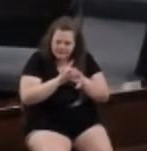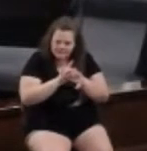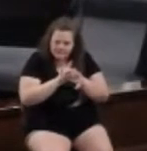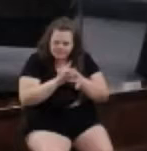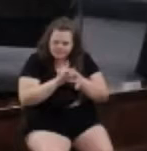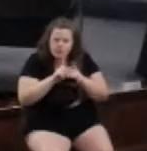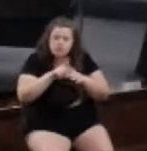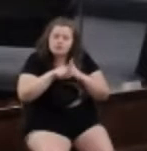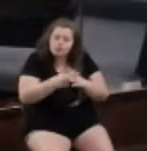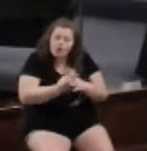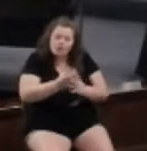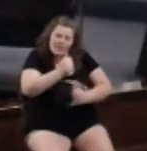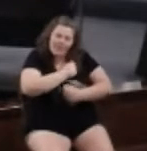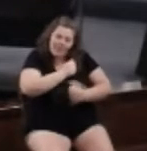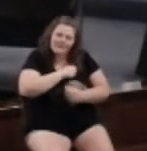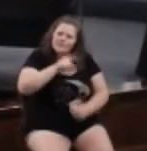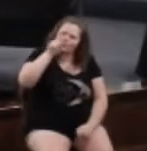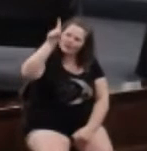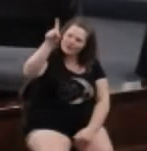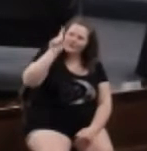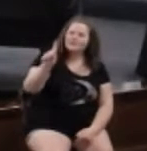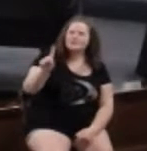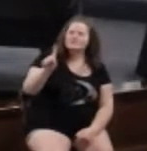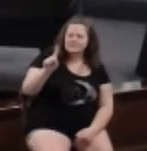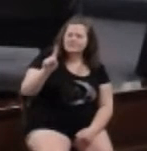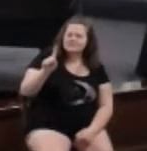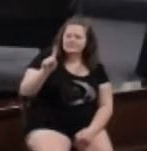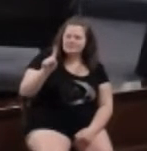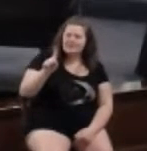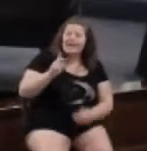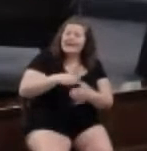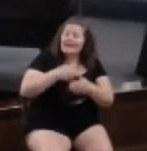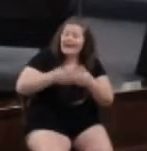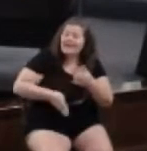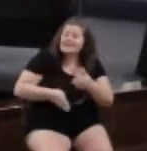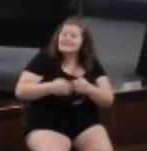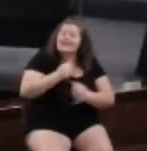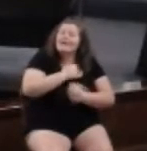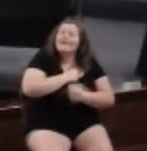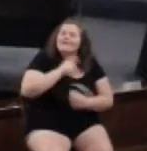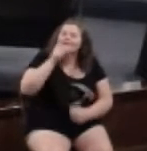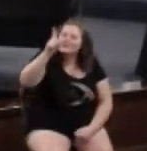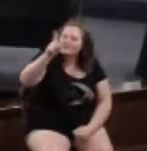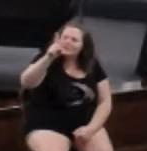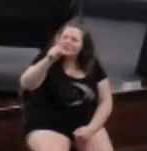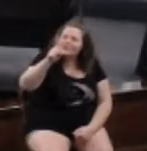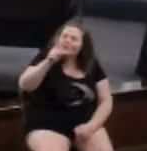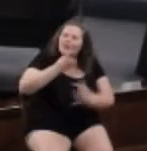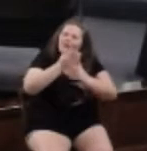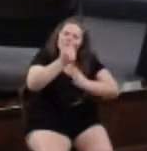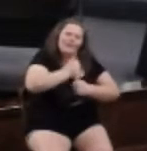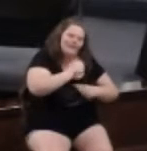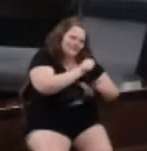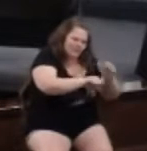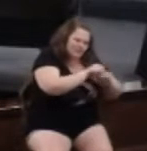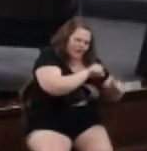It starts with loving you, and it ends with loving you by loving each other.